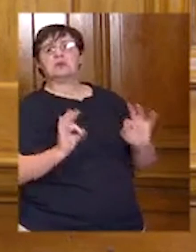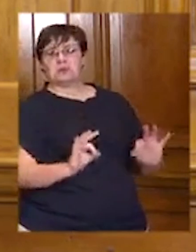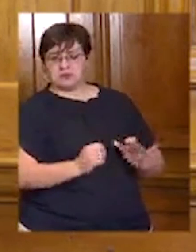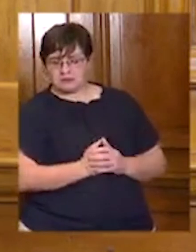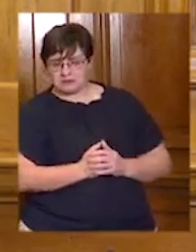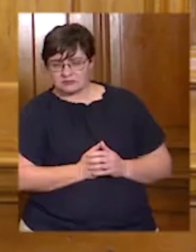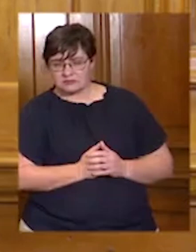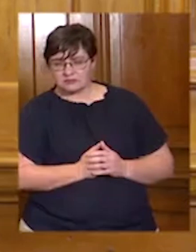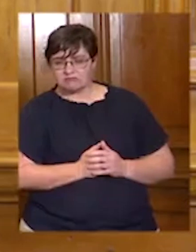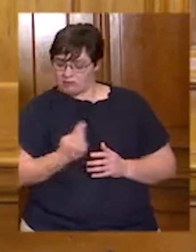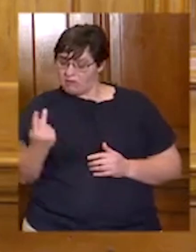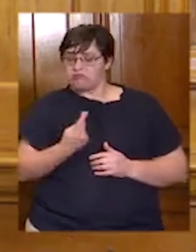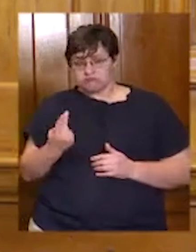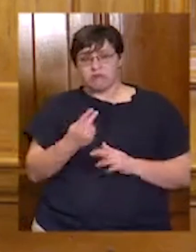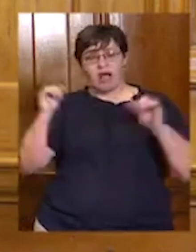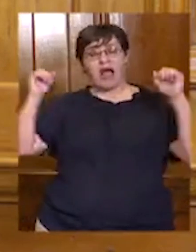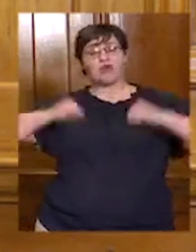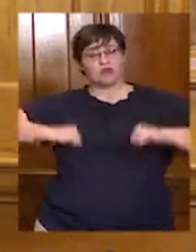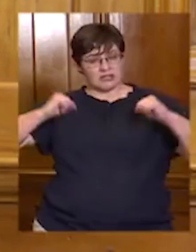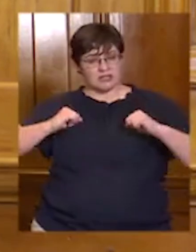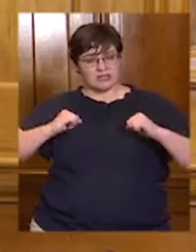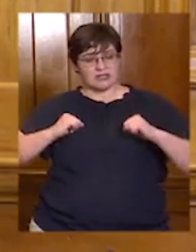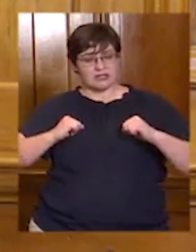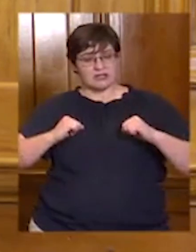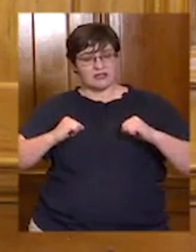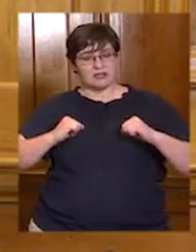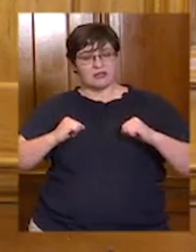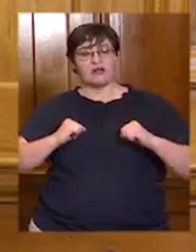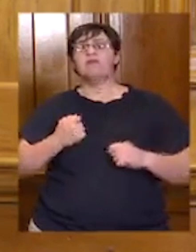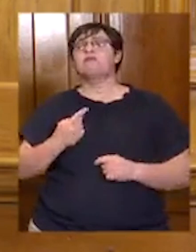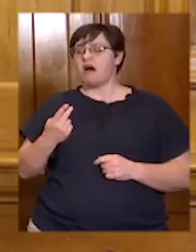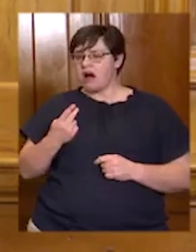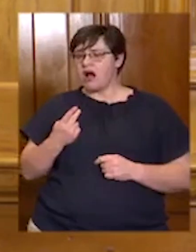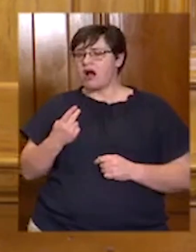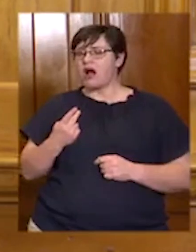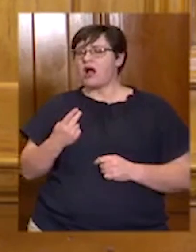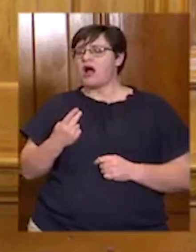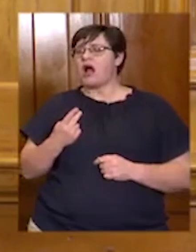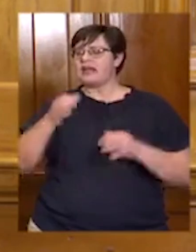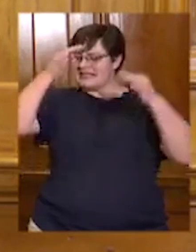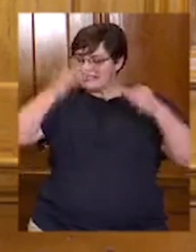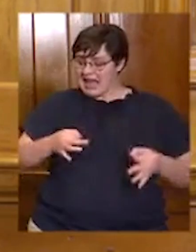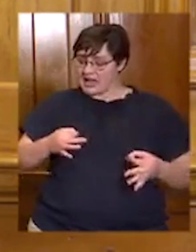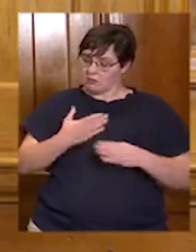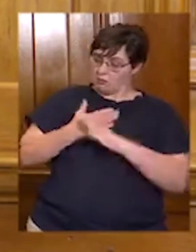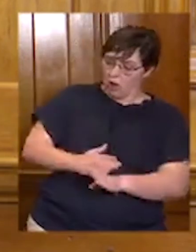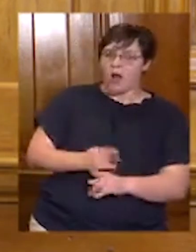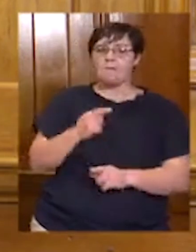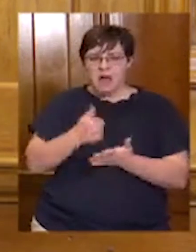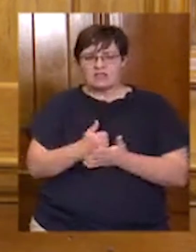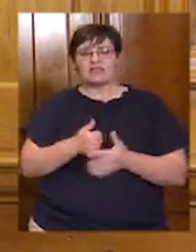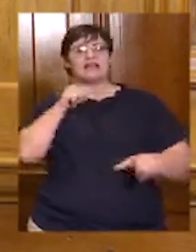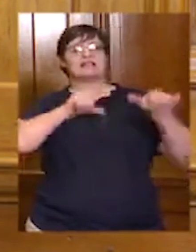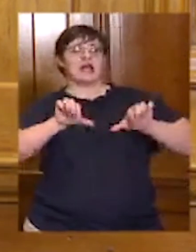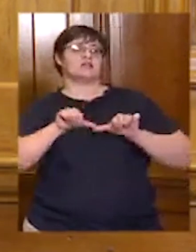And we both agreed that decisions of this nature should be informed by science, and we are